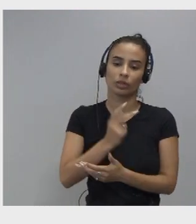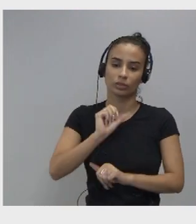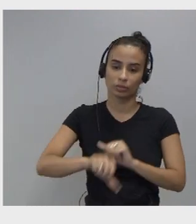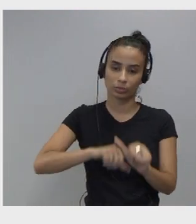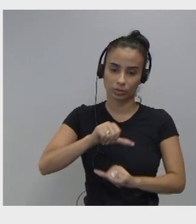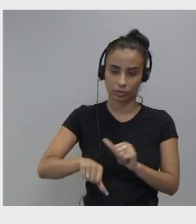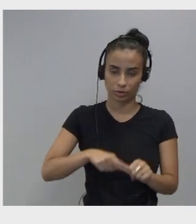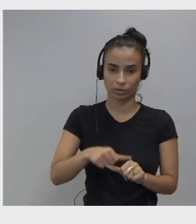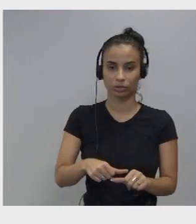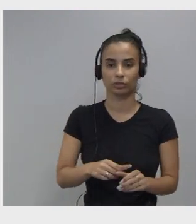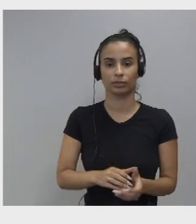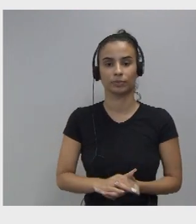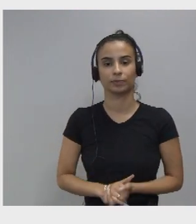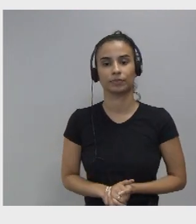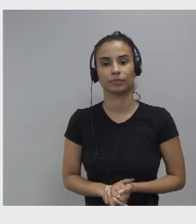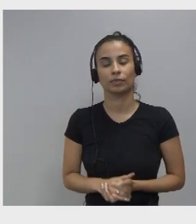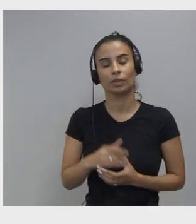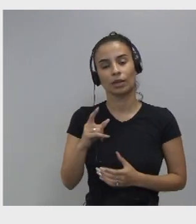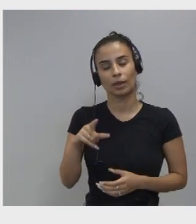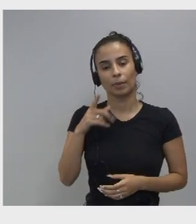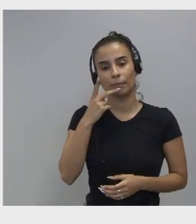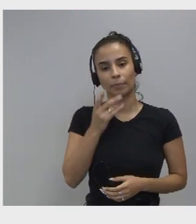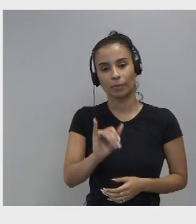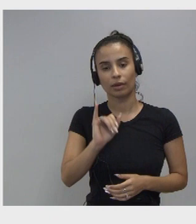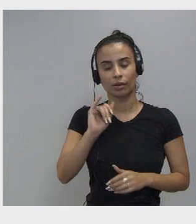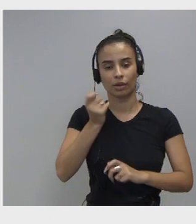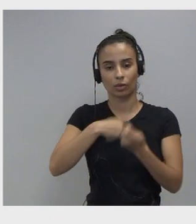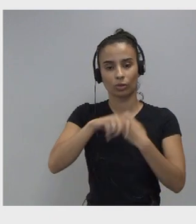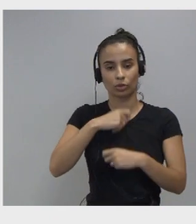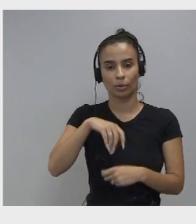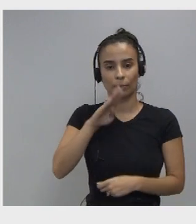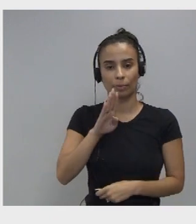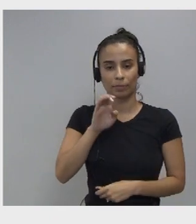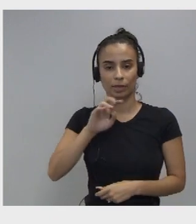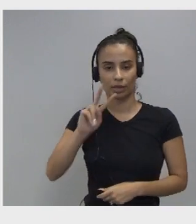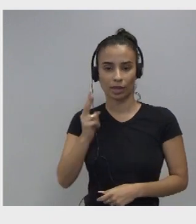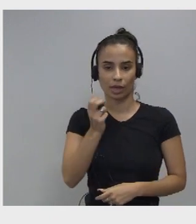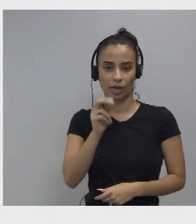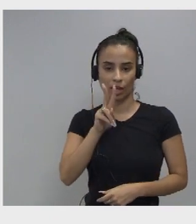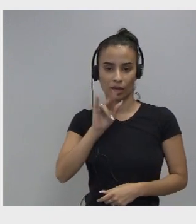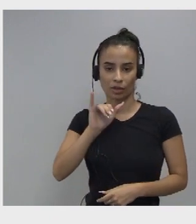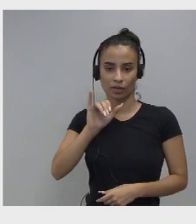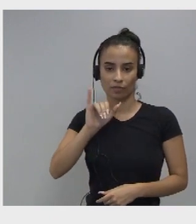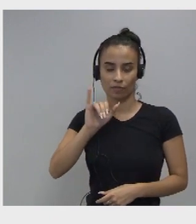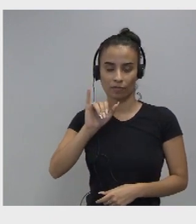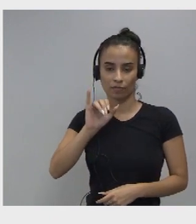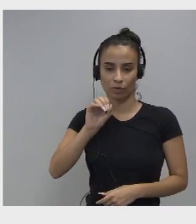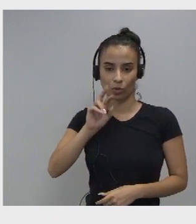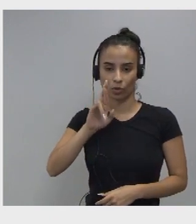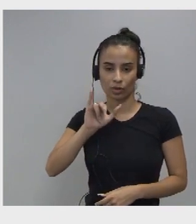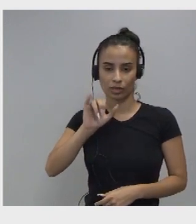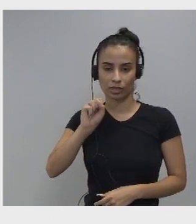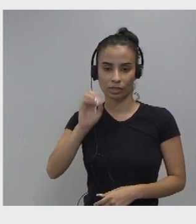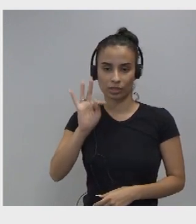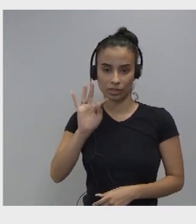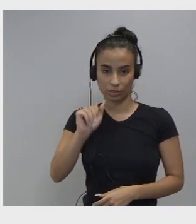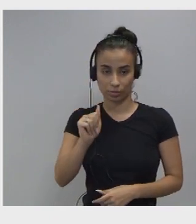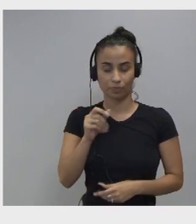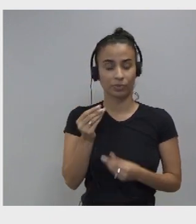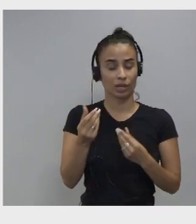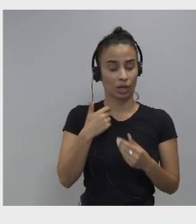he points out that people don't know what other people think really and um